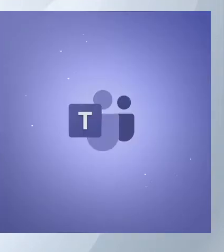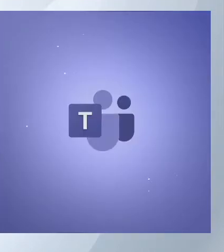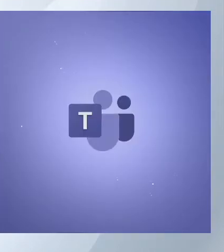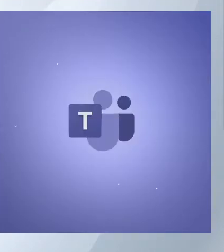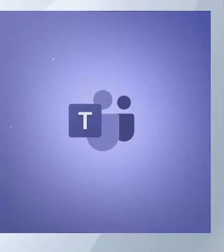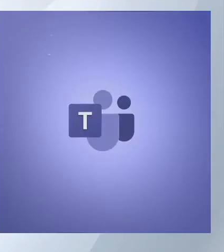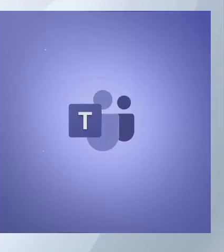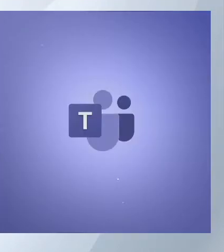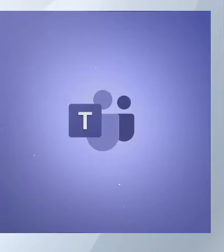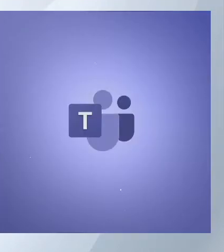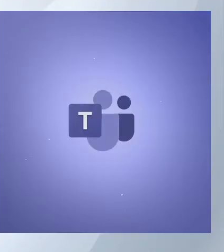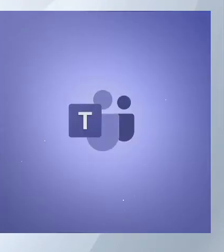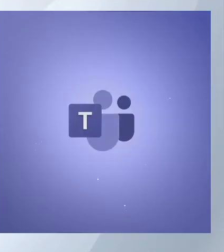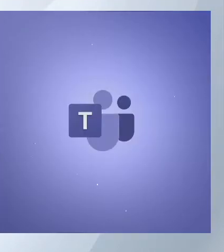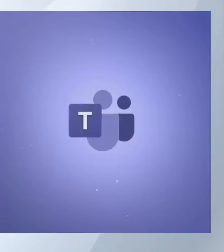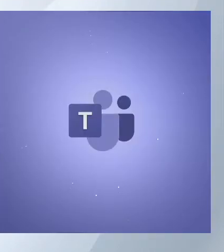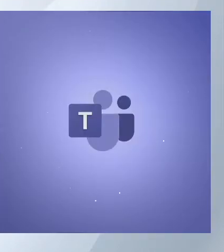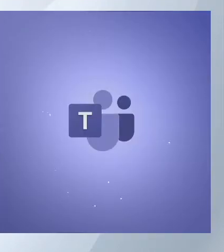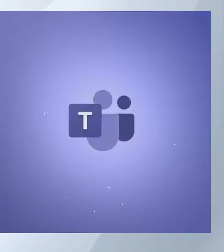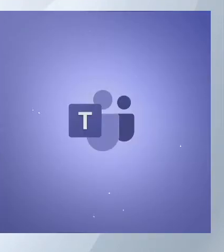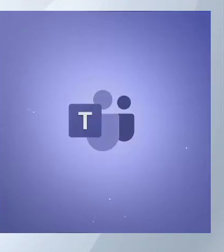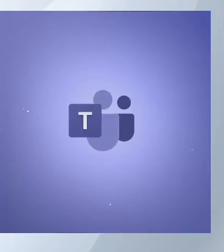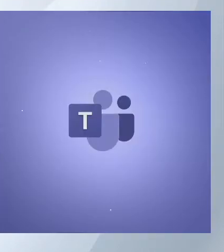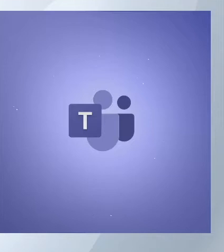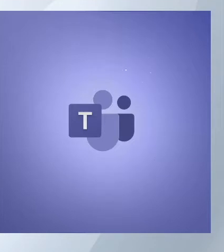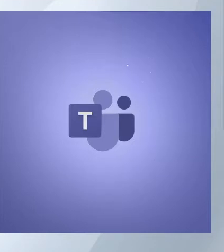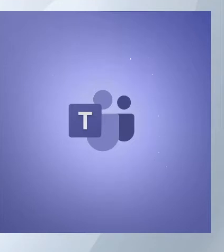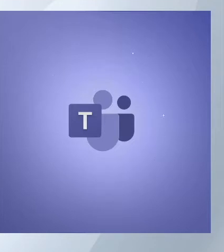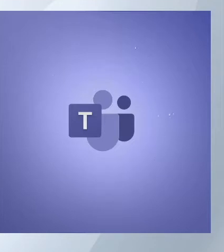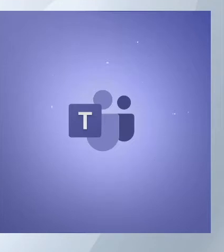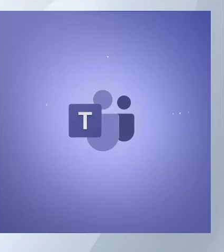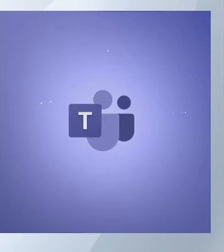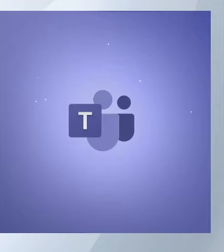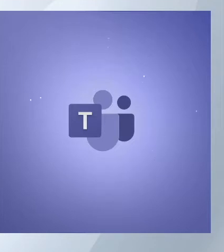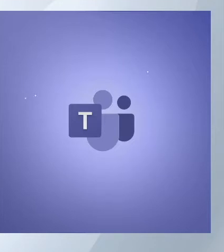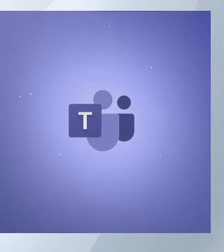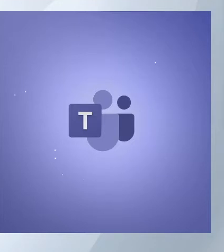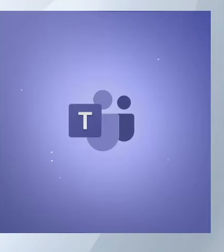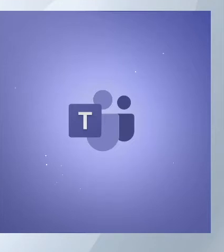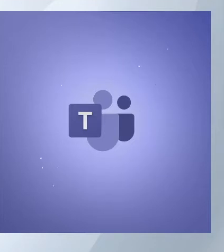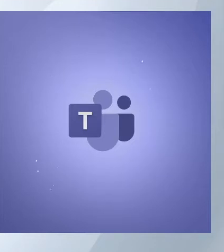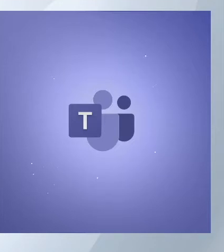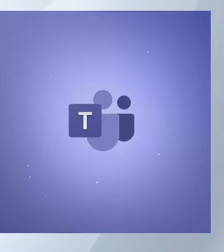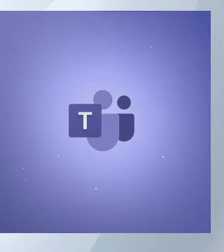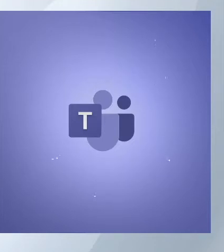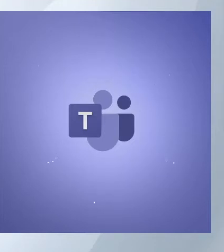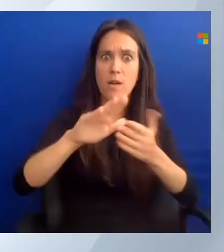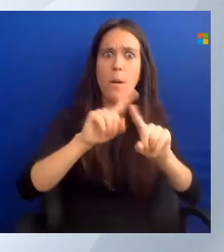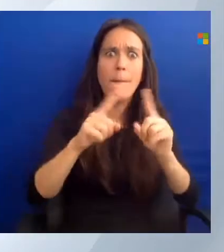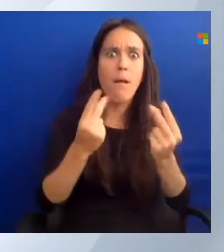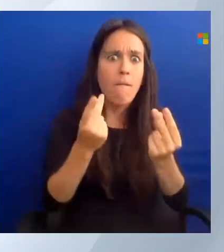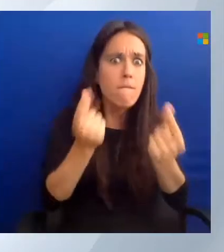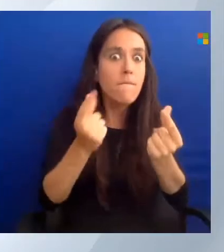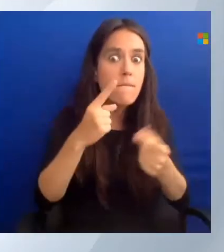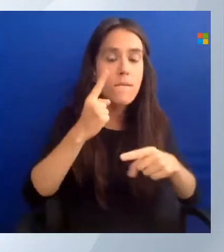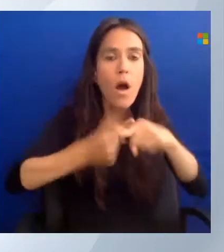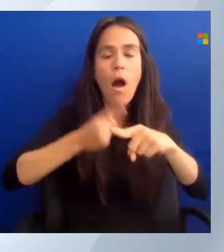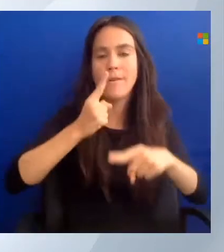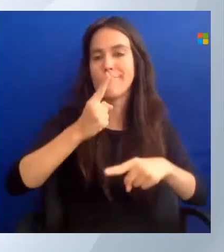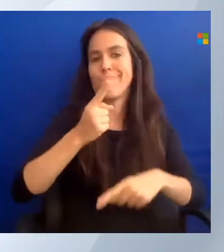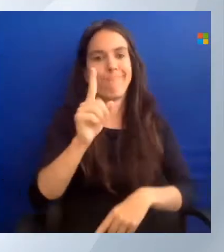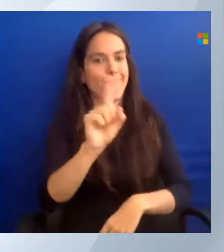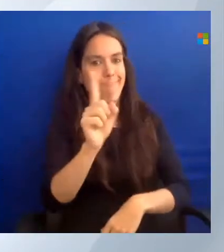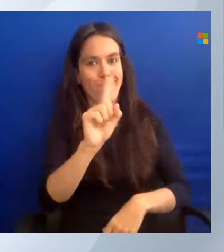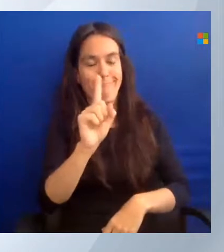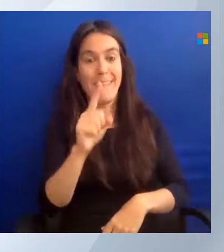it's time to start automating things. Because the portal is nice, but it's not that quick. And in this session, we're going to